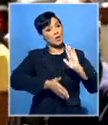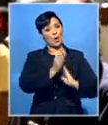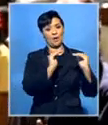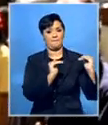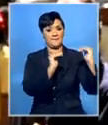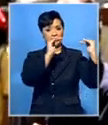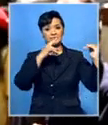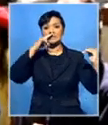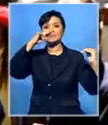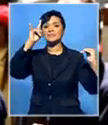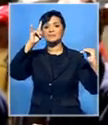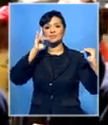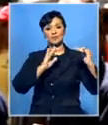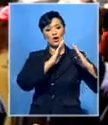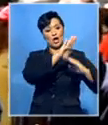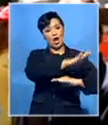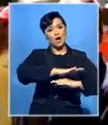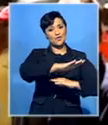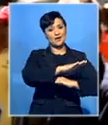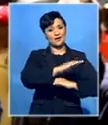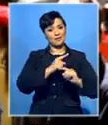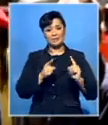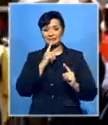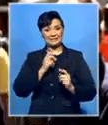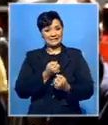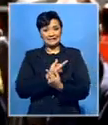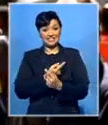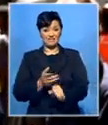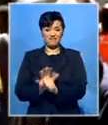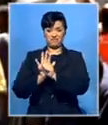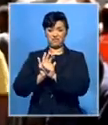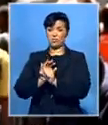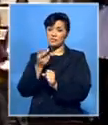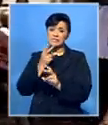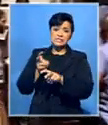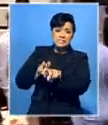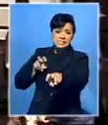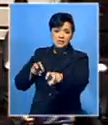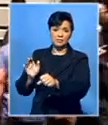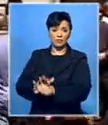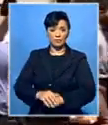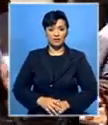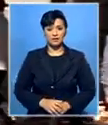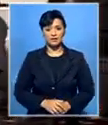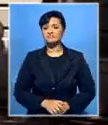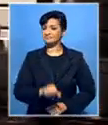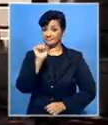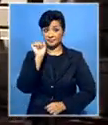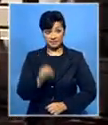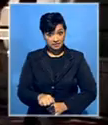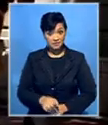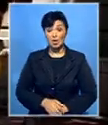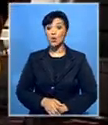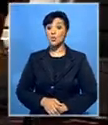and upper class areas where buses and trains and taxis are normally full and overloaded. There is racism